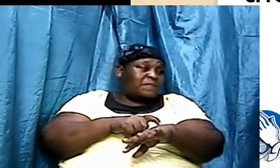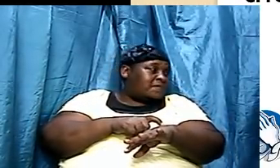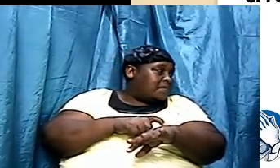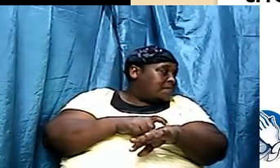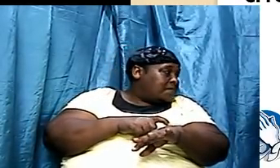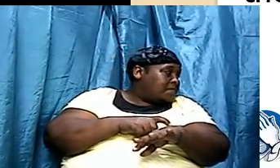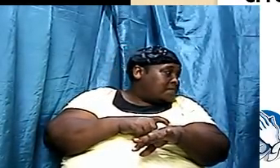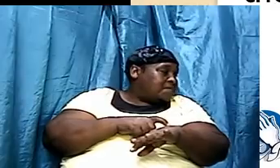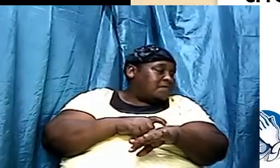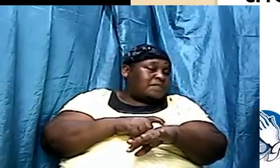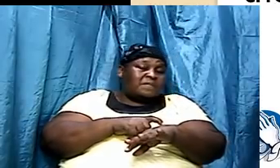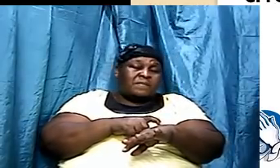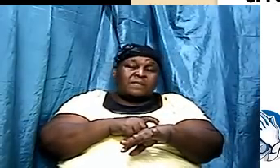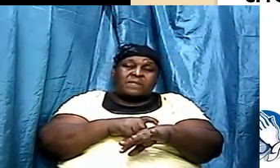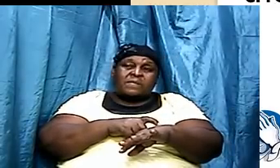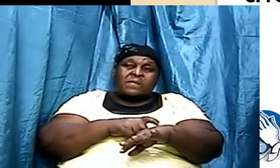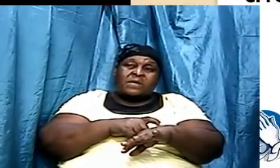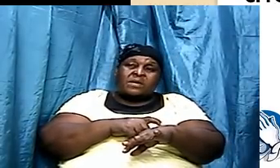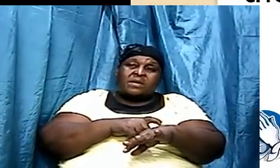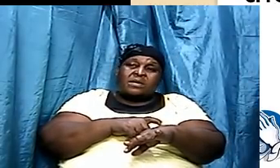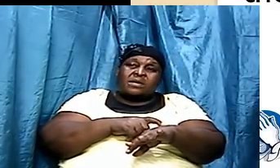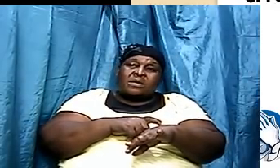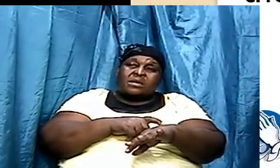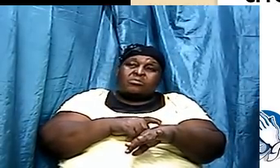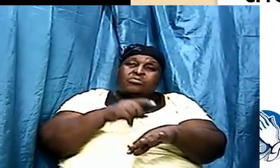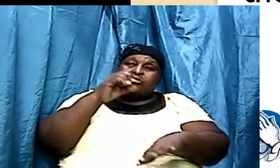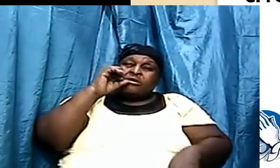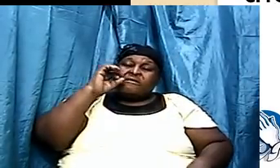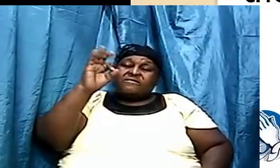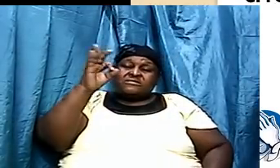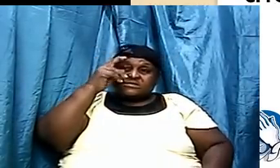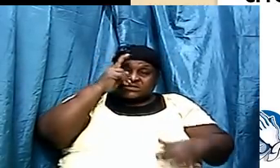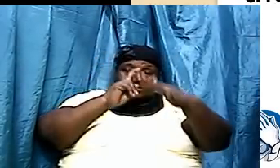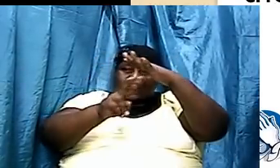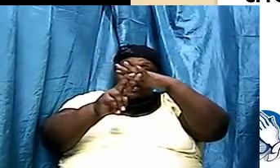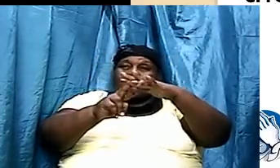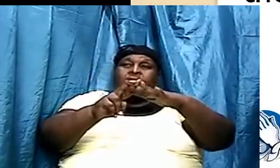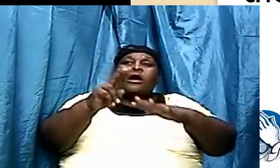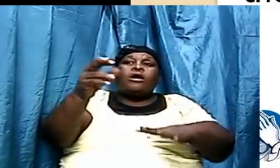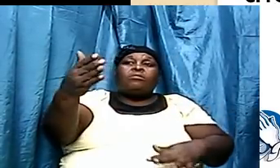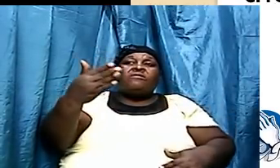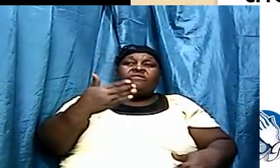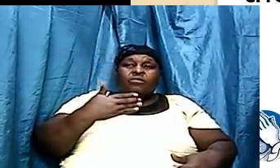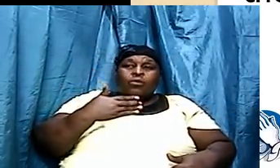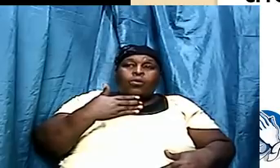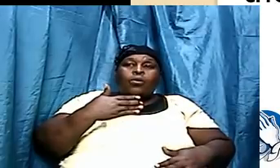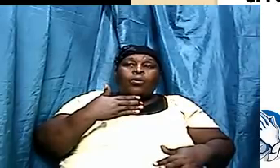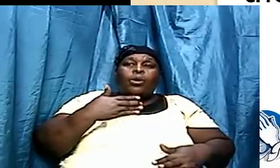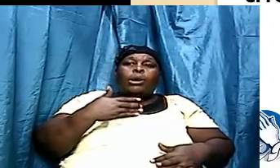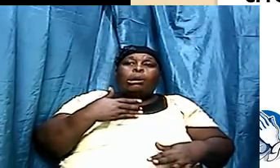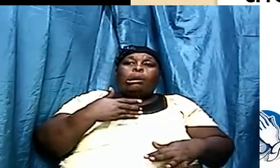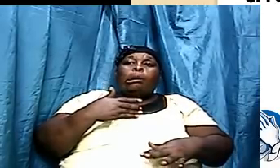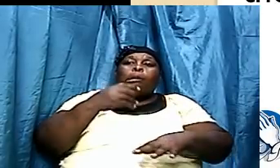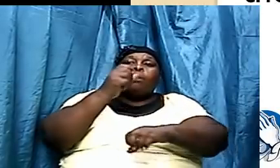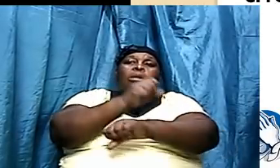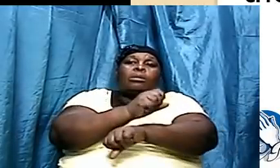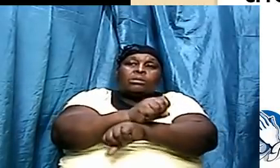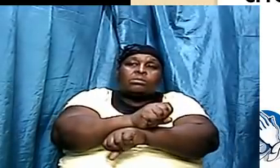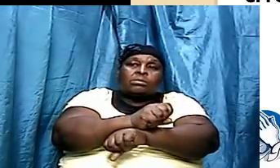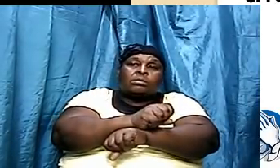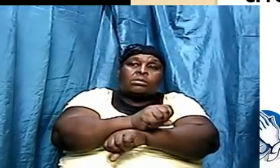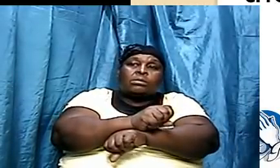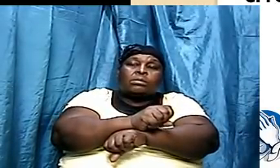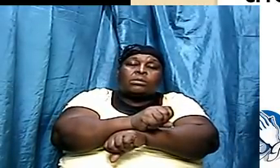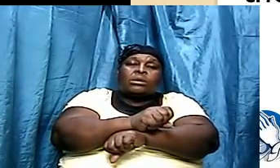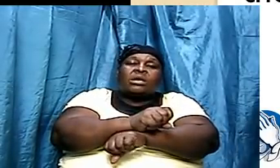pre-exilic prophet and an exilic prophet. He prophesied before the Babylonian captivity and he also existed during the